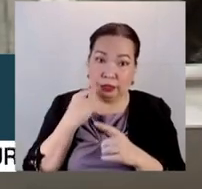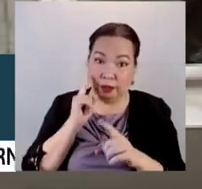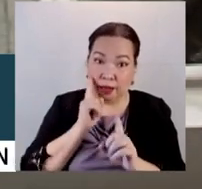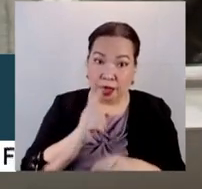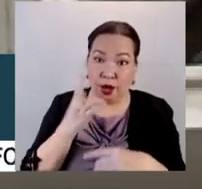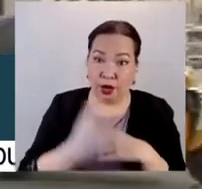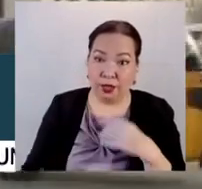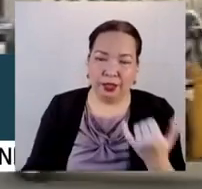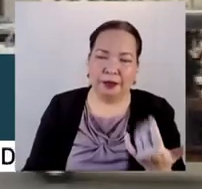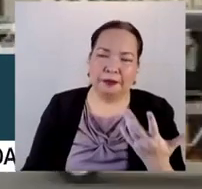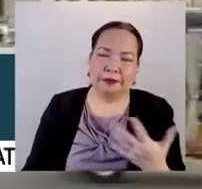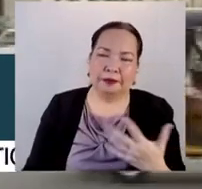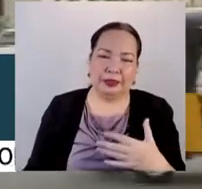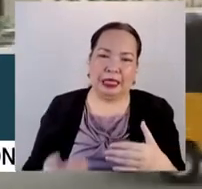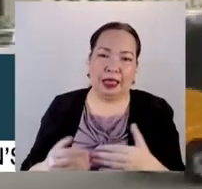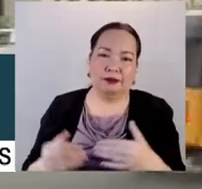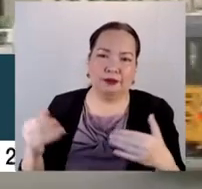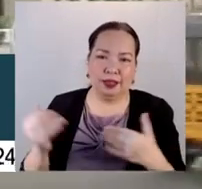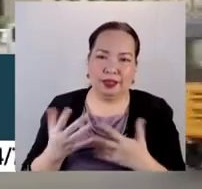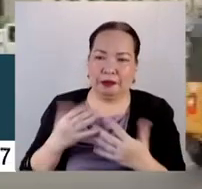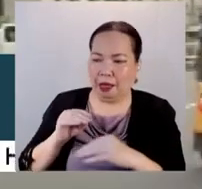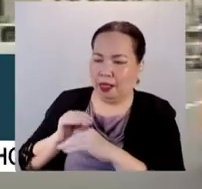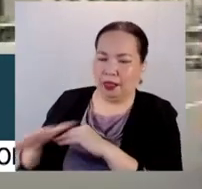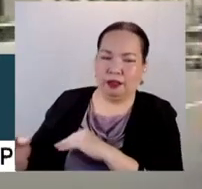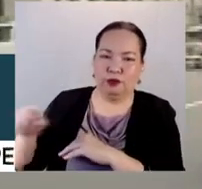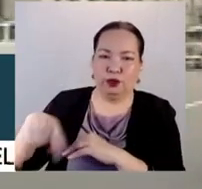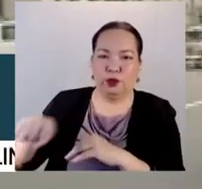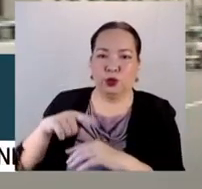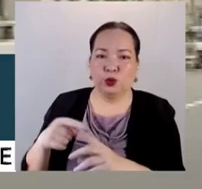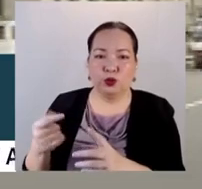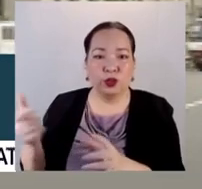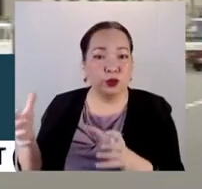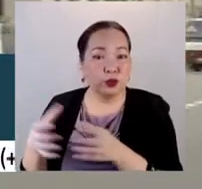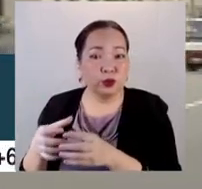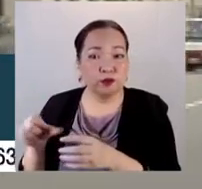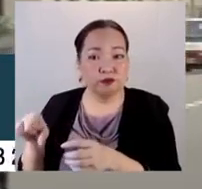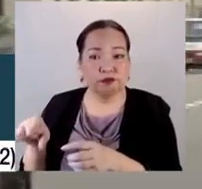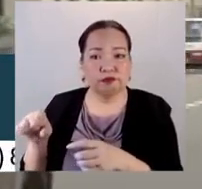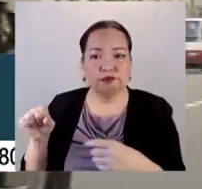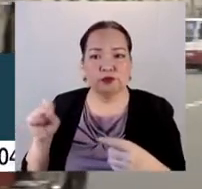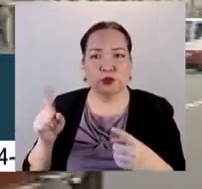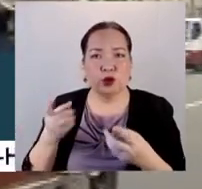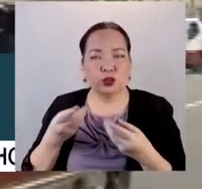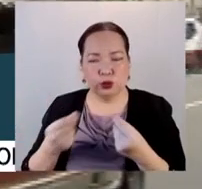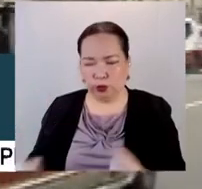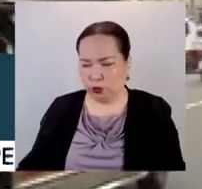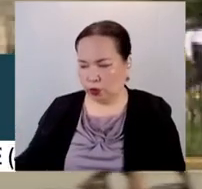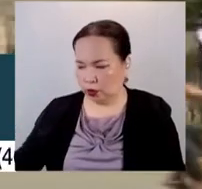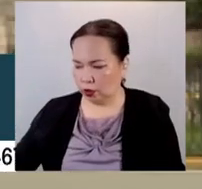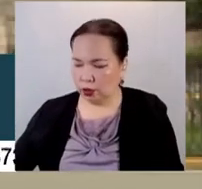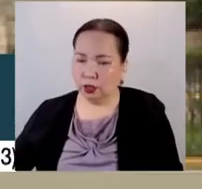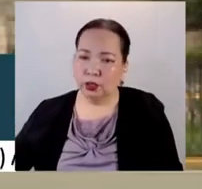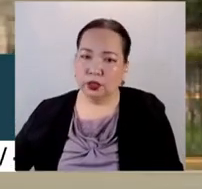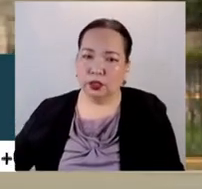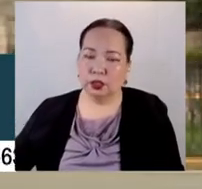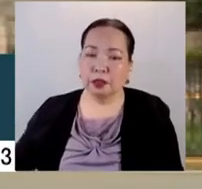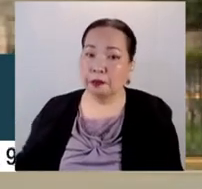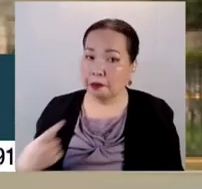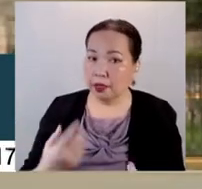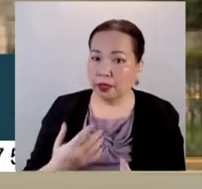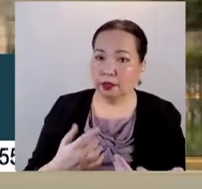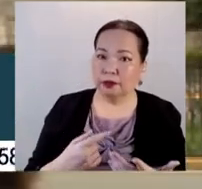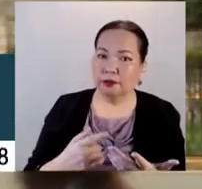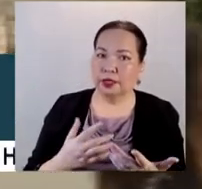question, it might dictate to the other losing party, whatever the remedy is, or it might likewise be